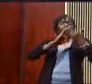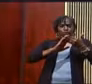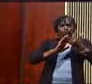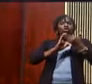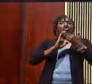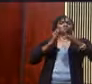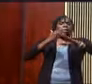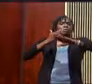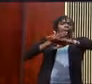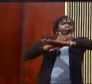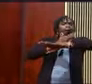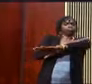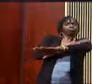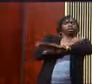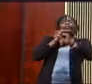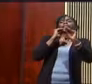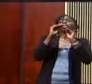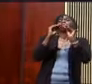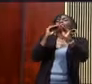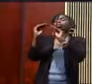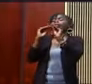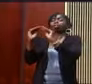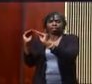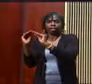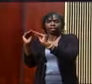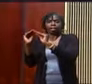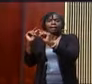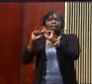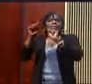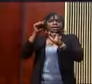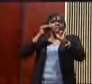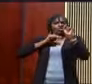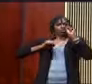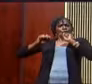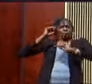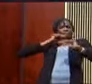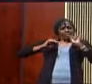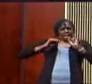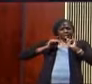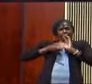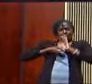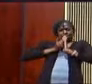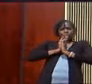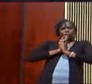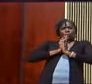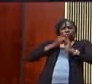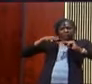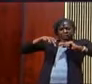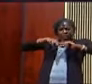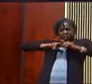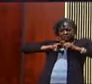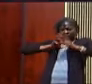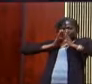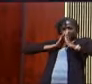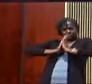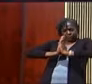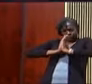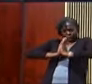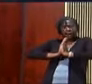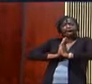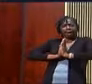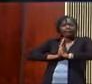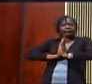repair those who are broken. But it all goes back to that defining moment of prayer in chapter